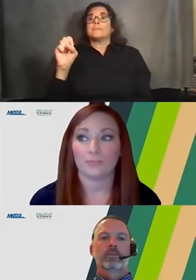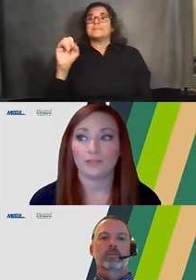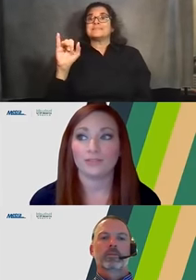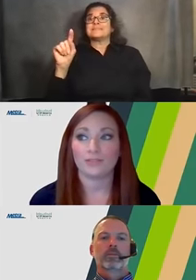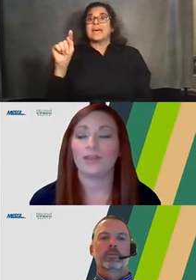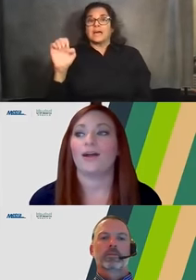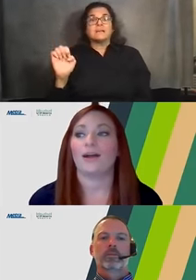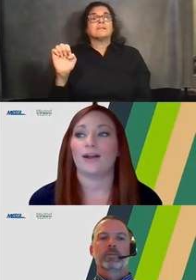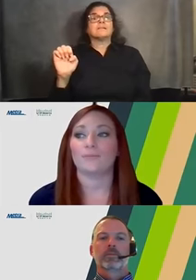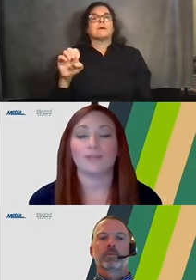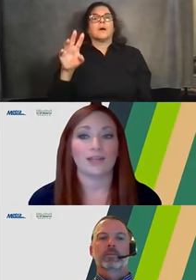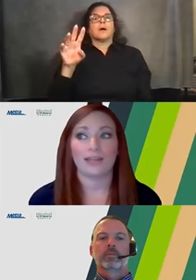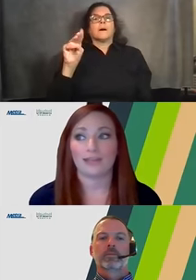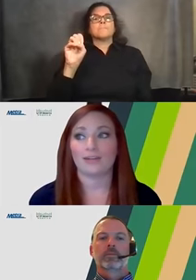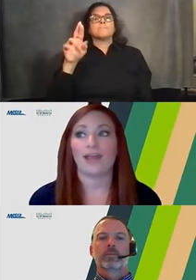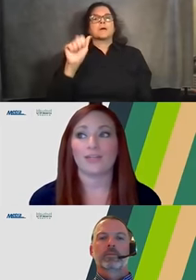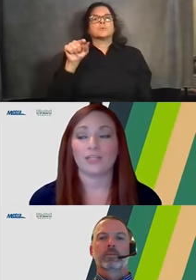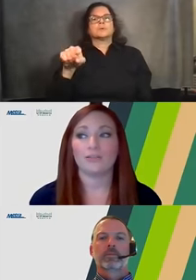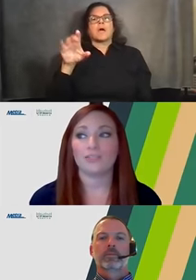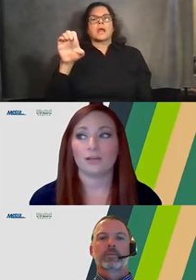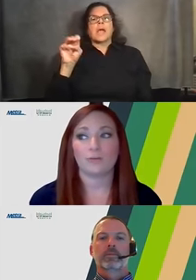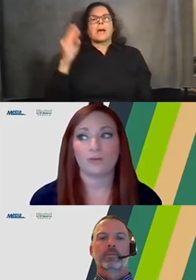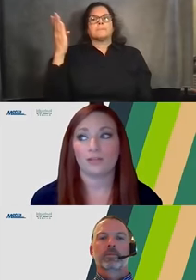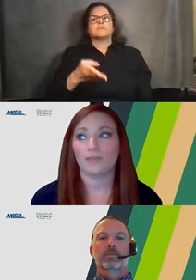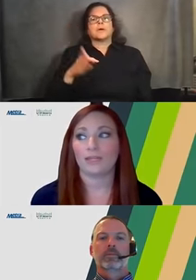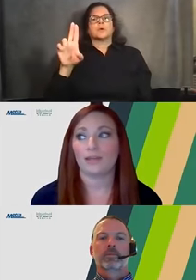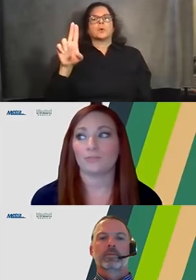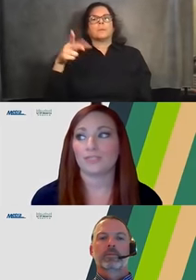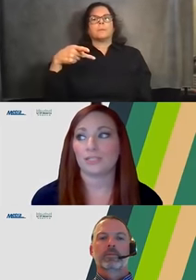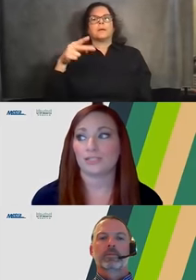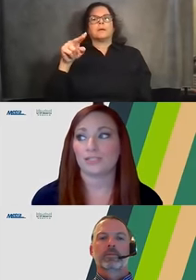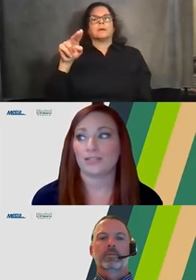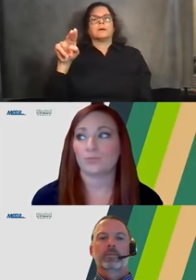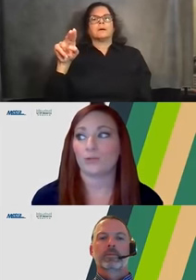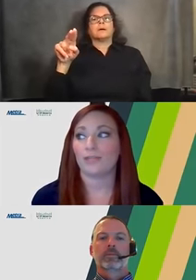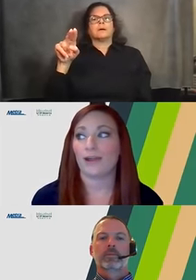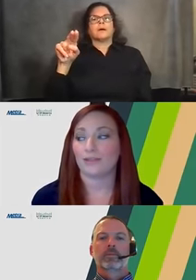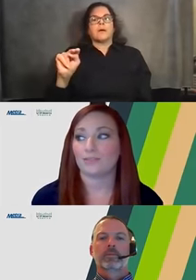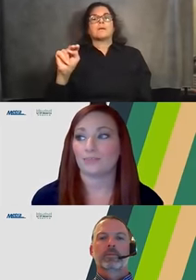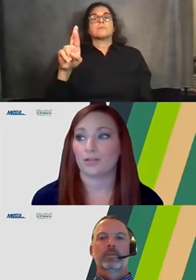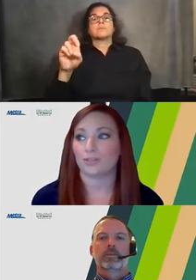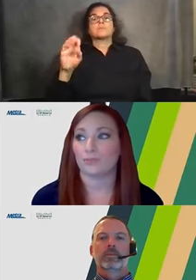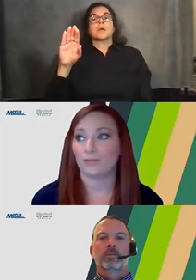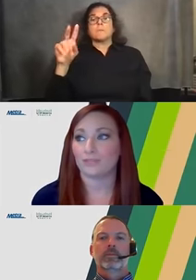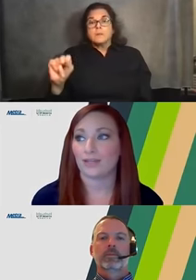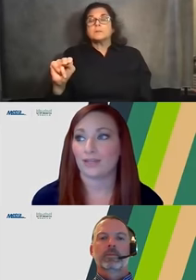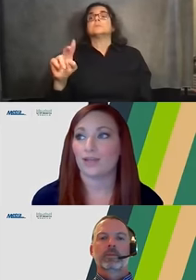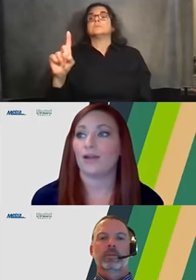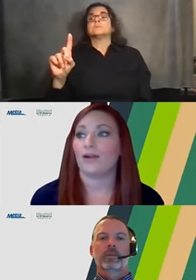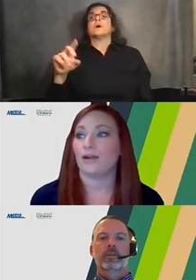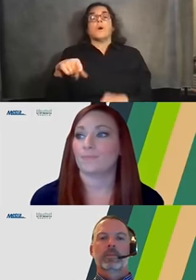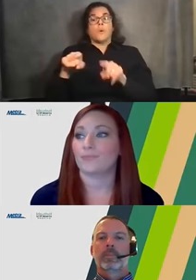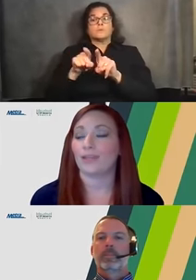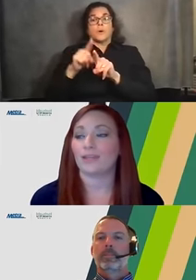Slash upnrebuild. Um, and then FAQs, a recording of the meeting and presentation slides will be added to the project website.